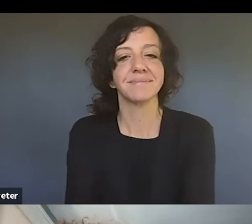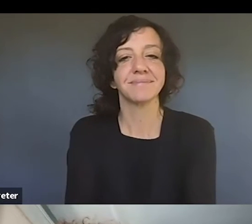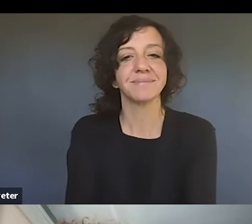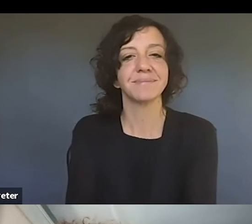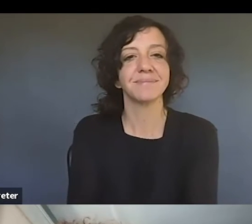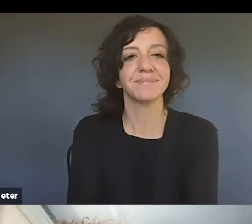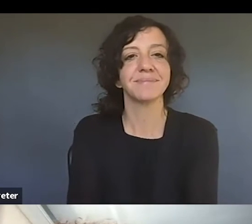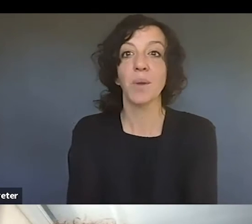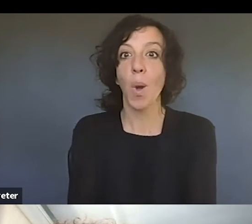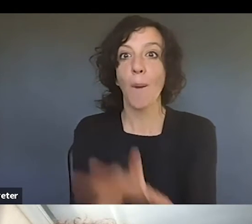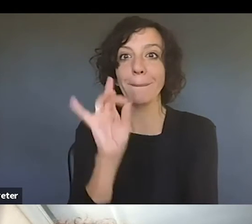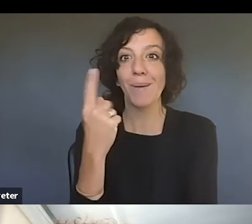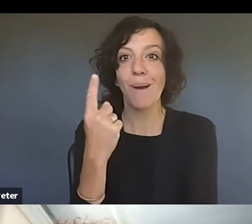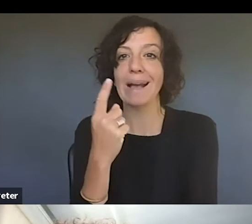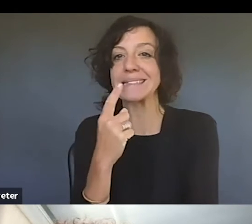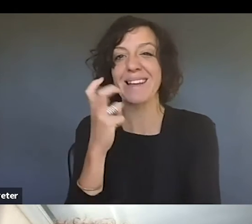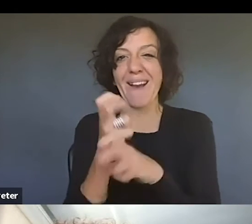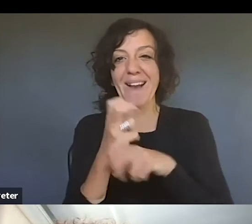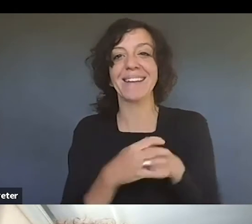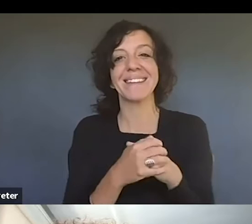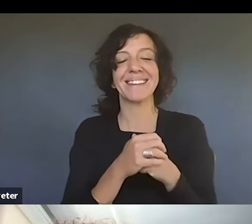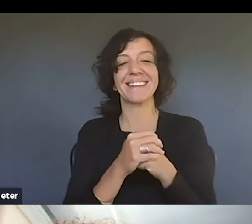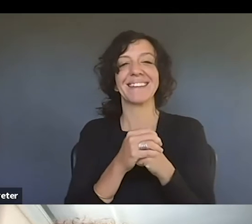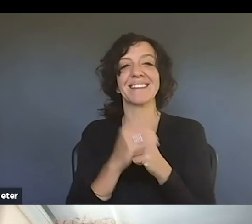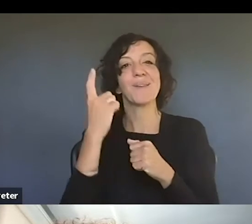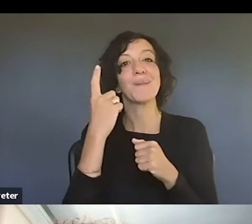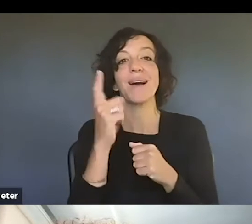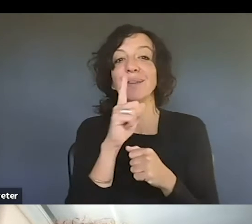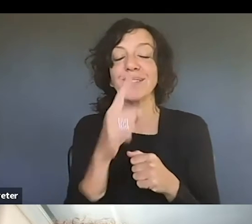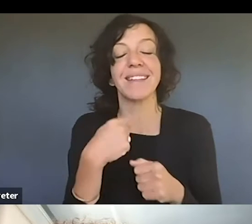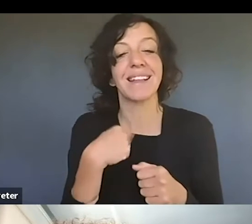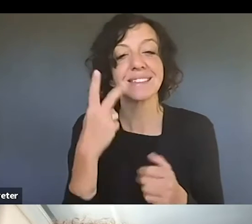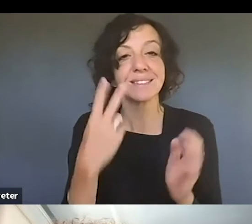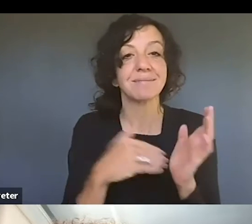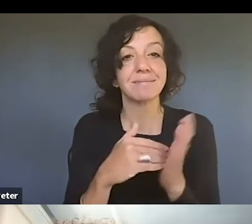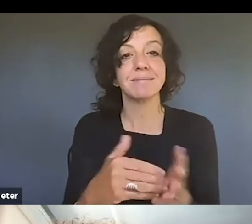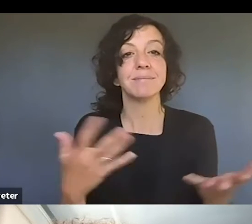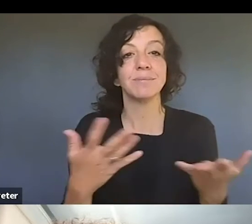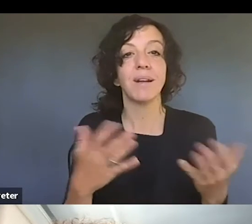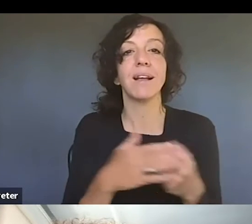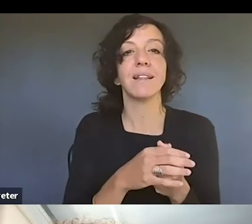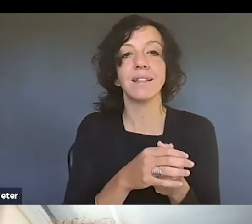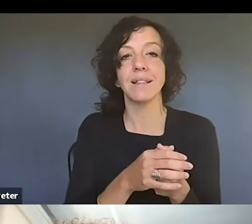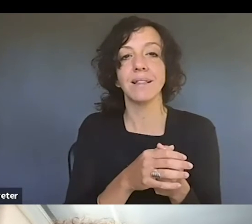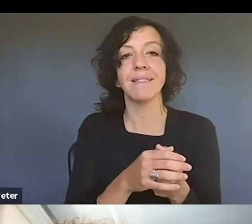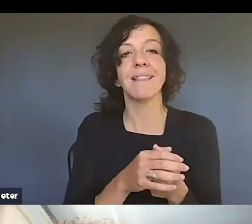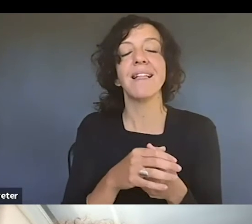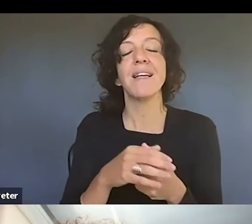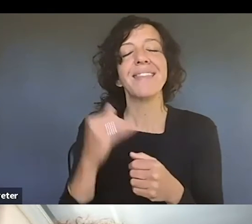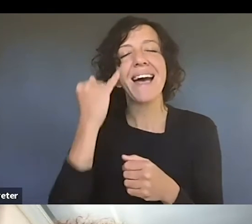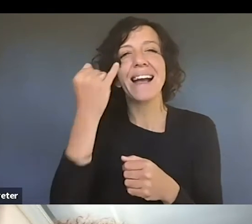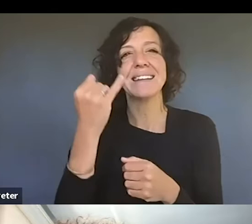one, uh, well, I think one that really hits home with us especially is the, of the, the idea of the poor man's copyright.